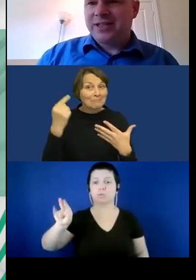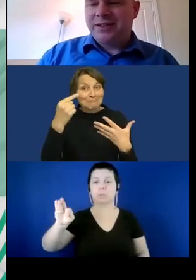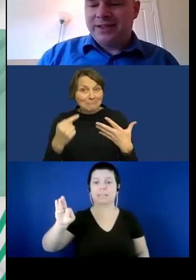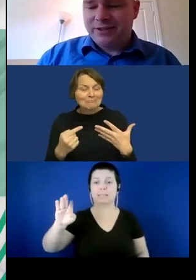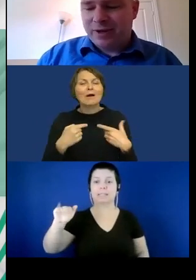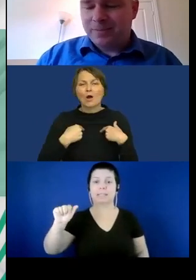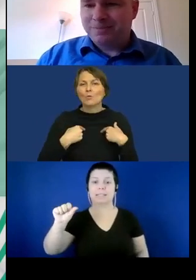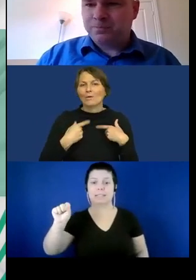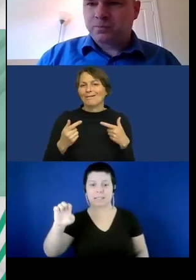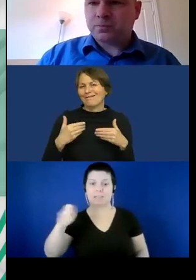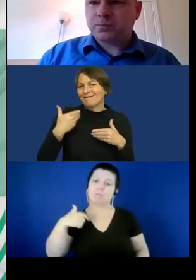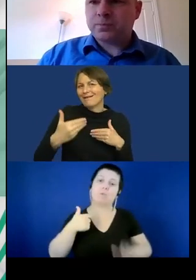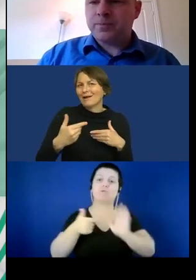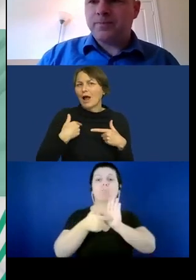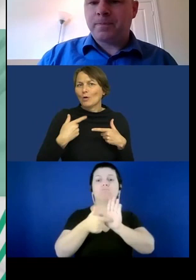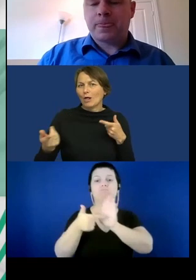later on.